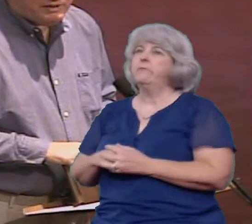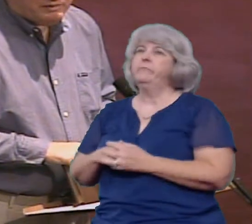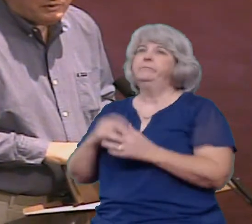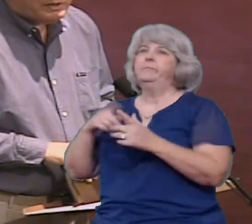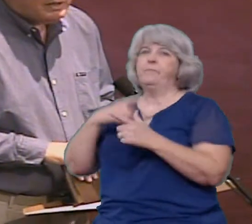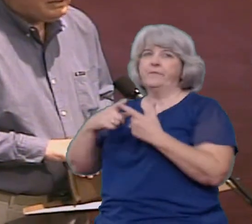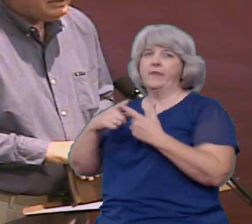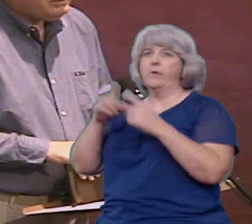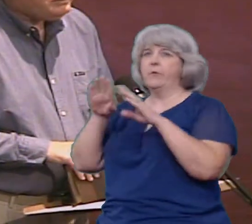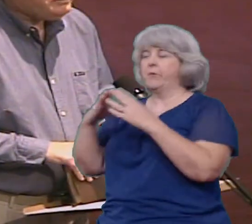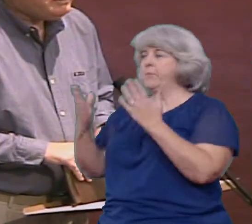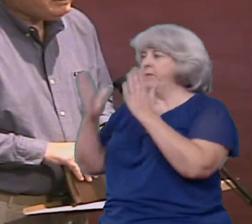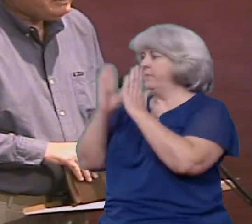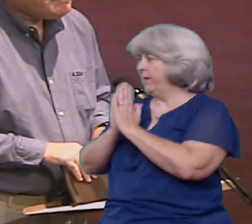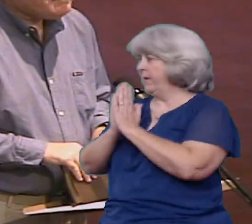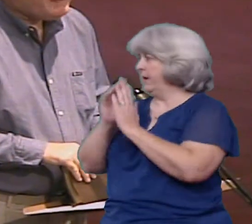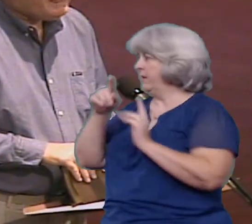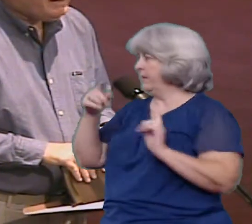by Brother Glenn Lewis.